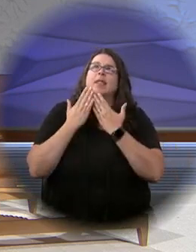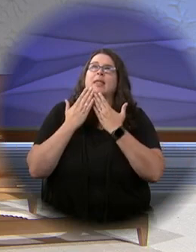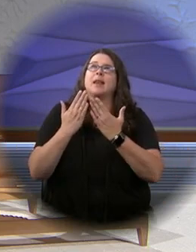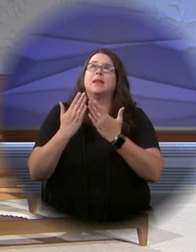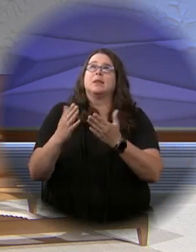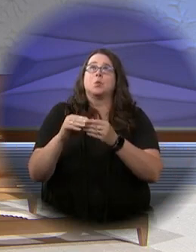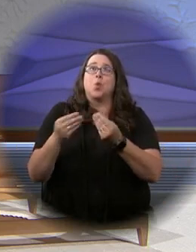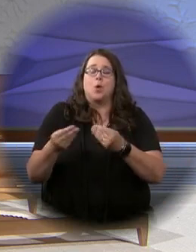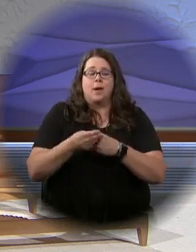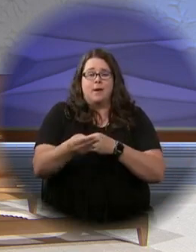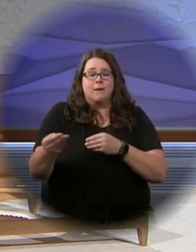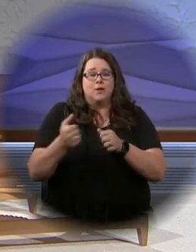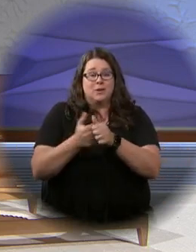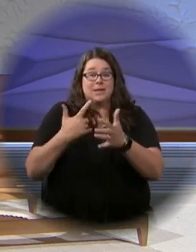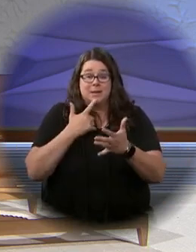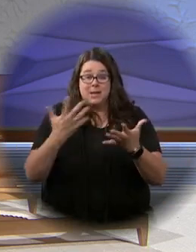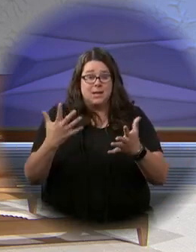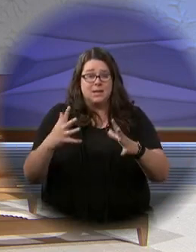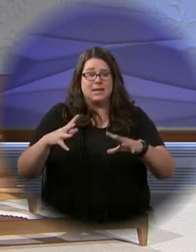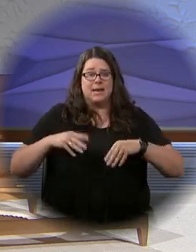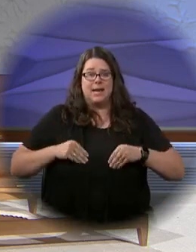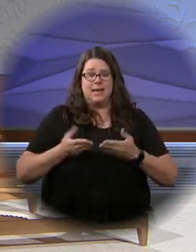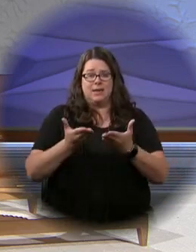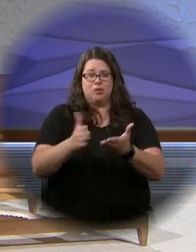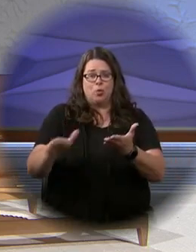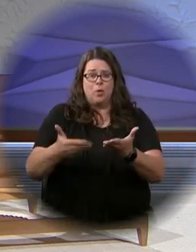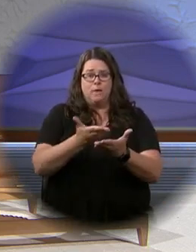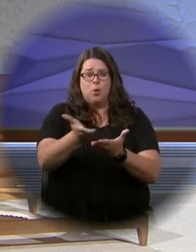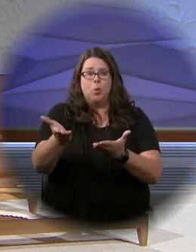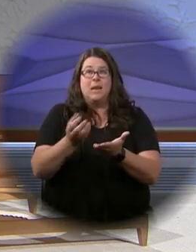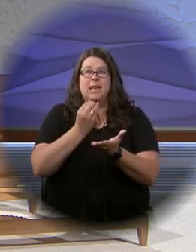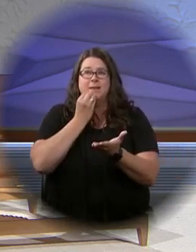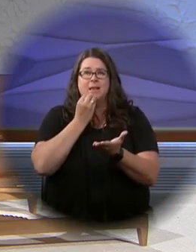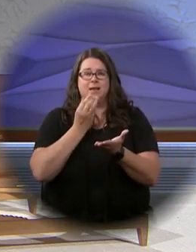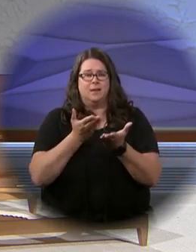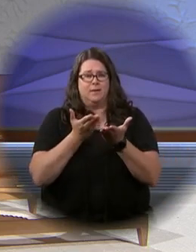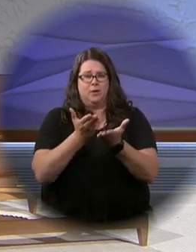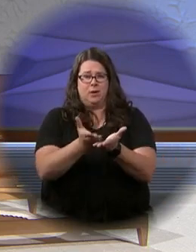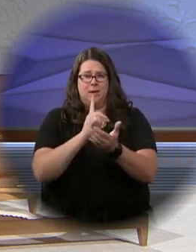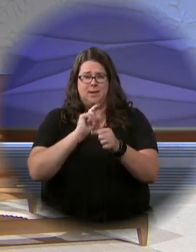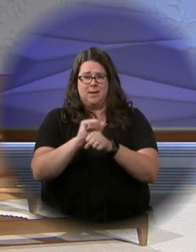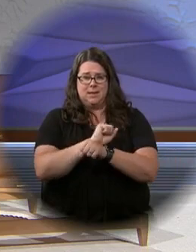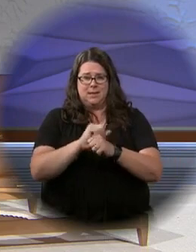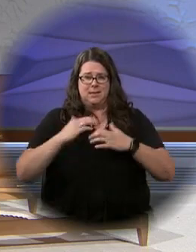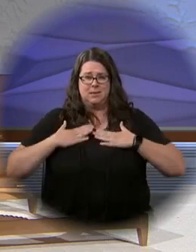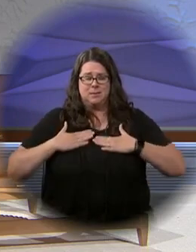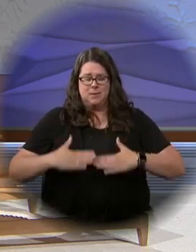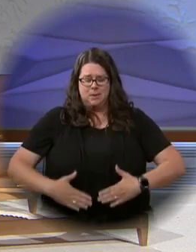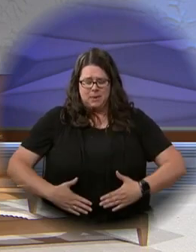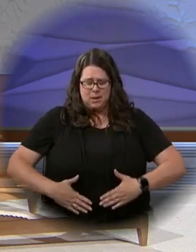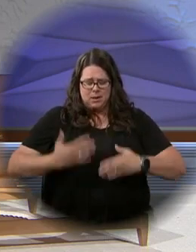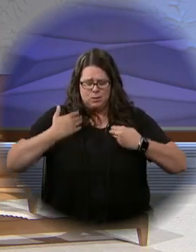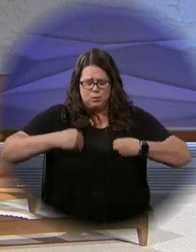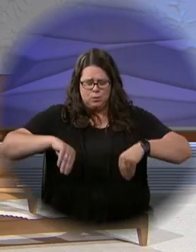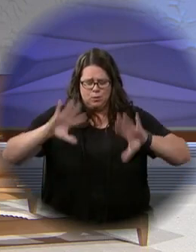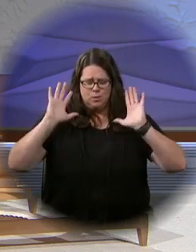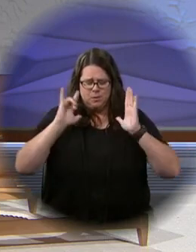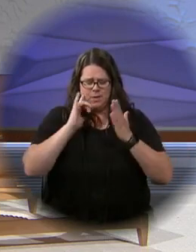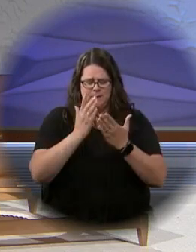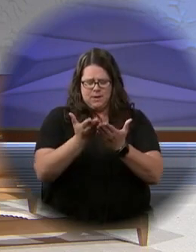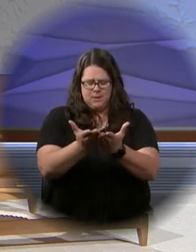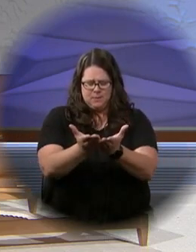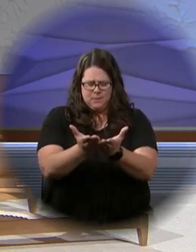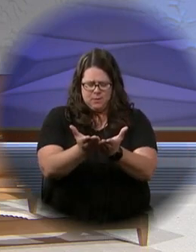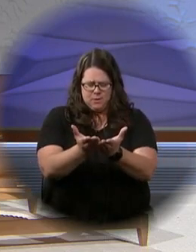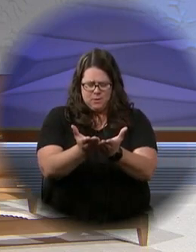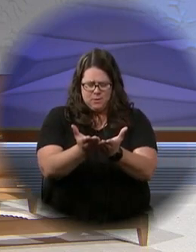thanks, he broke it and gave it to his disciples, saying, Take this, all of you, and eat of it, for this is my body, which